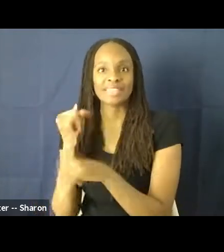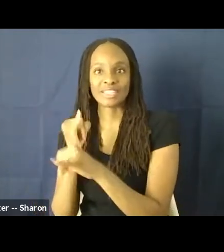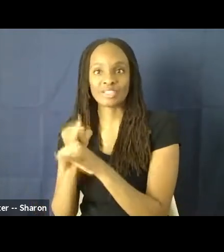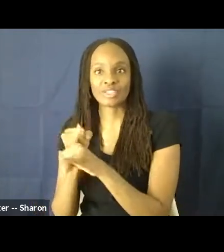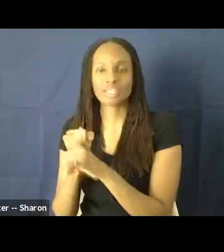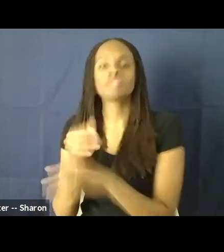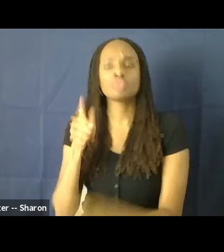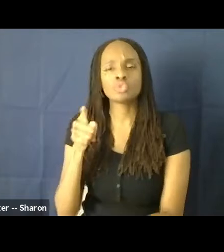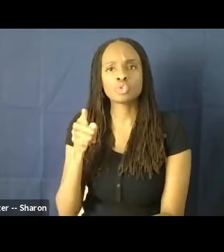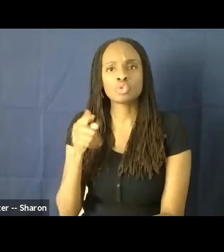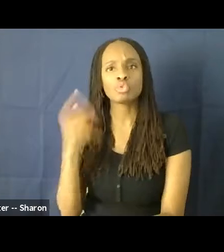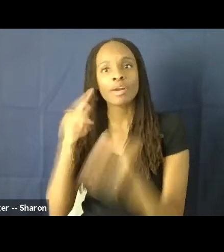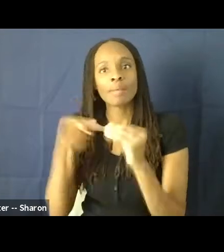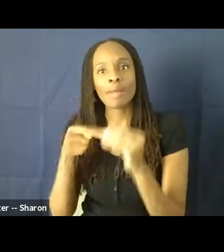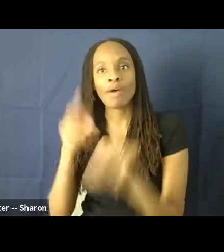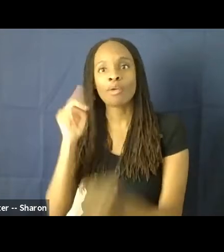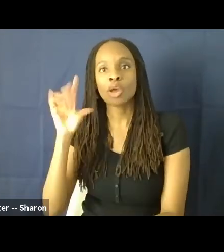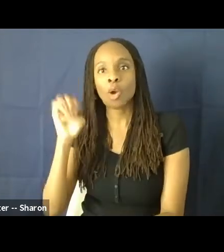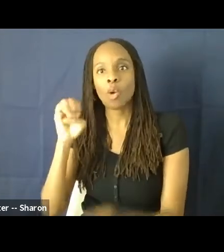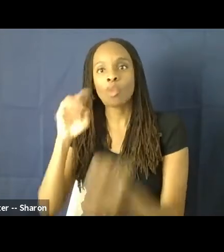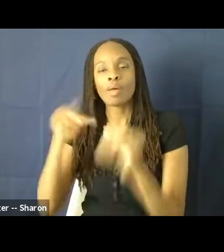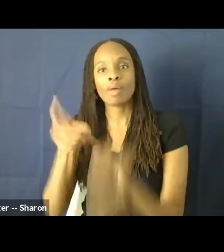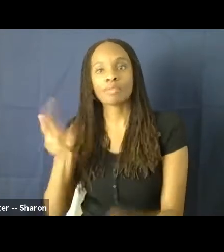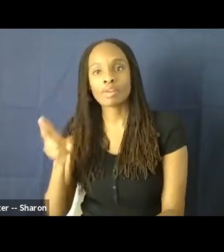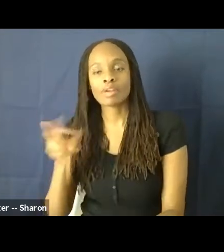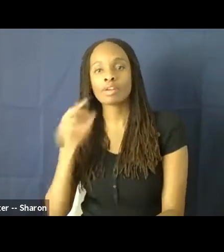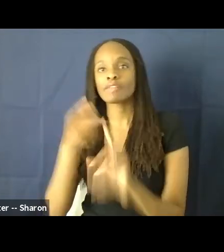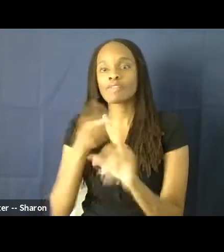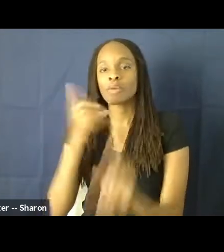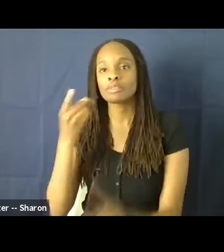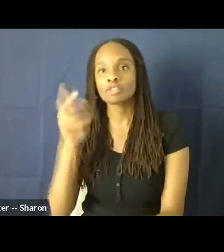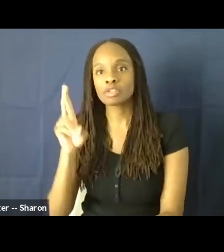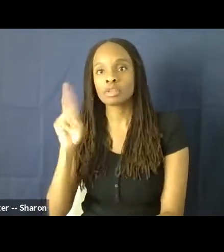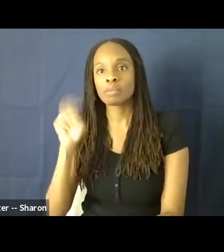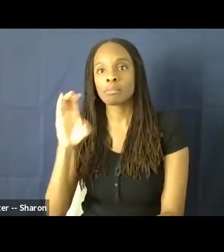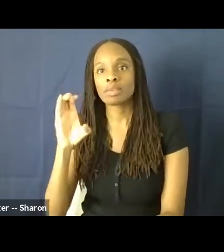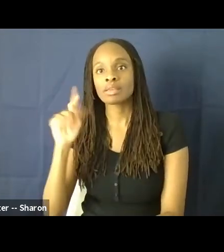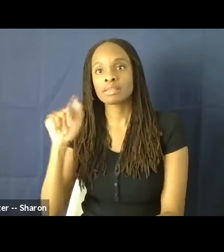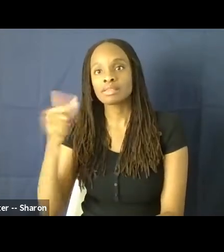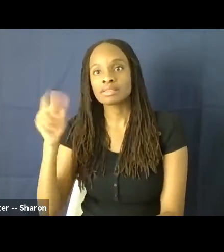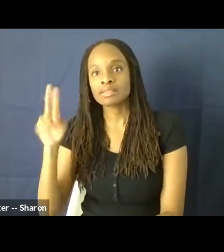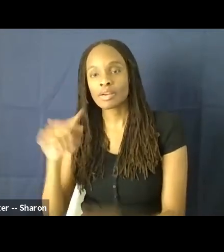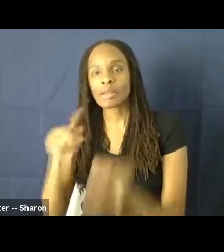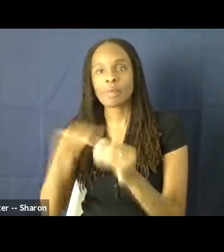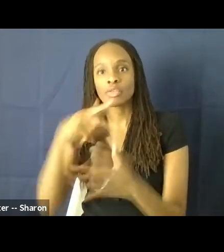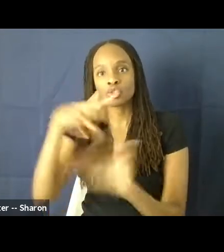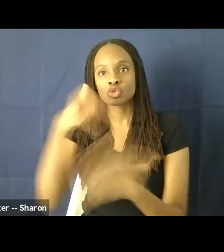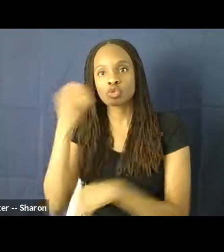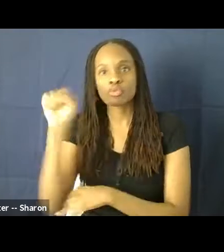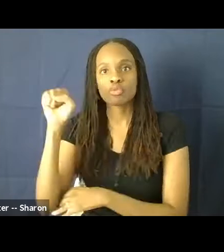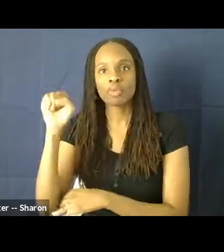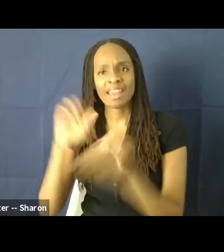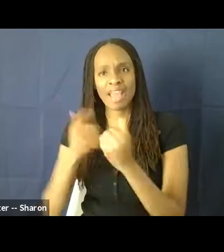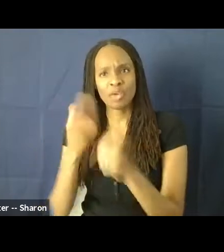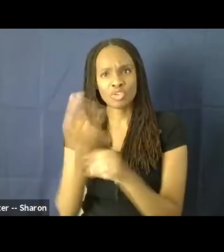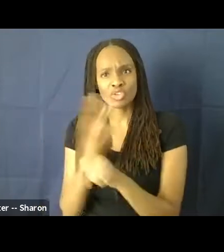bit about the history of the industry and from Dr. McTaggart, some more about the social movements and stats. But how do you fit into all